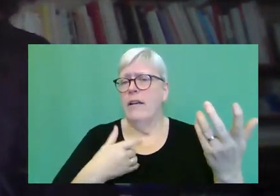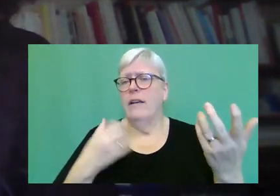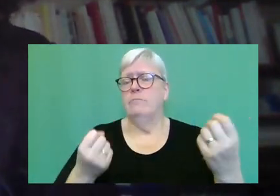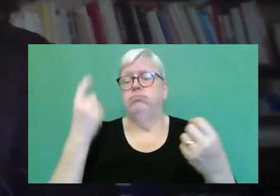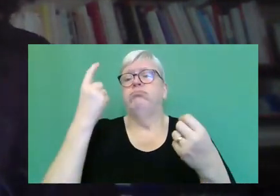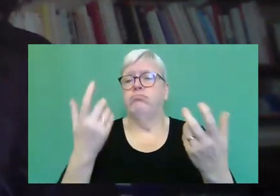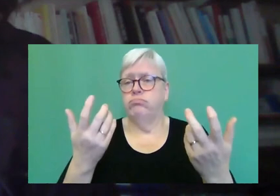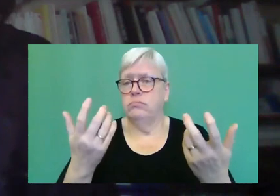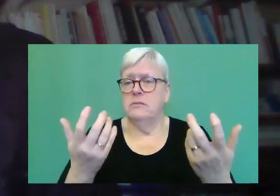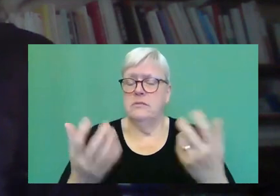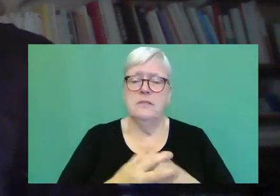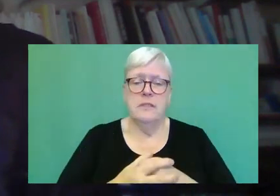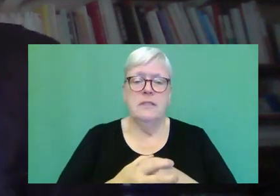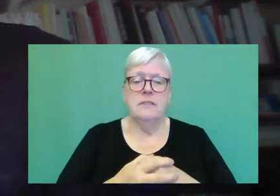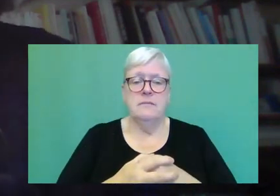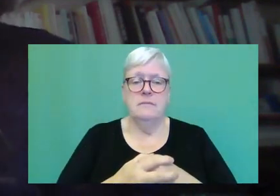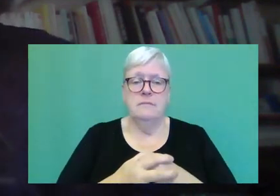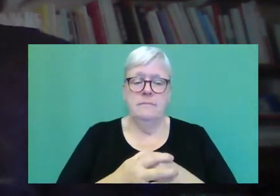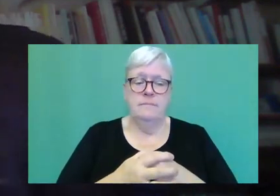yeah. Okay.